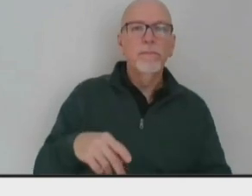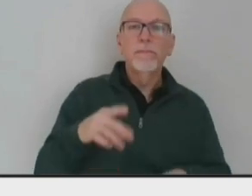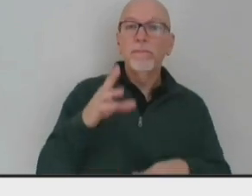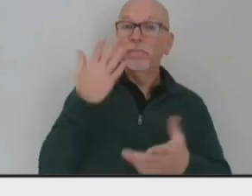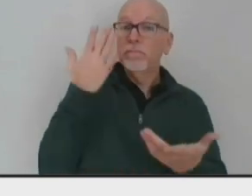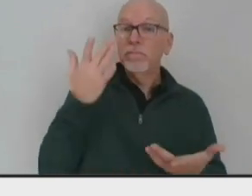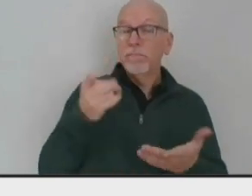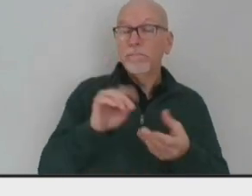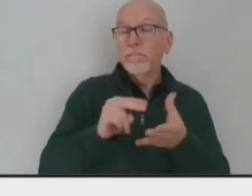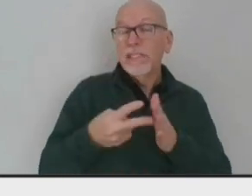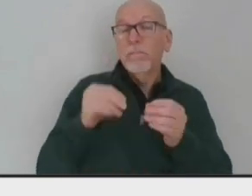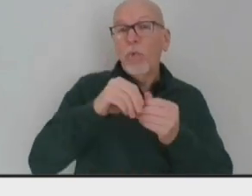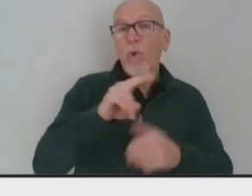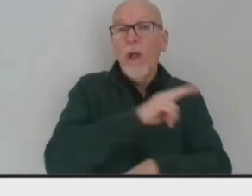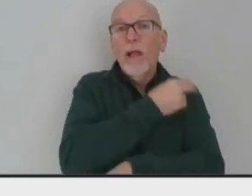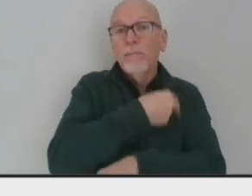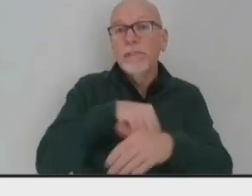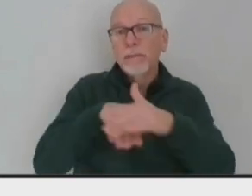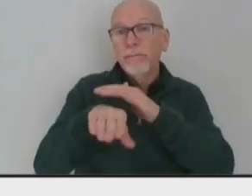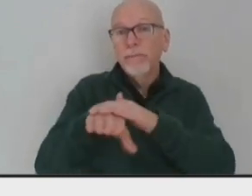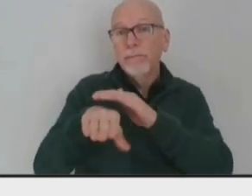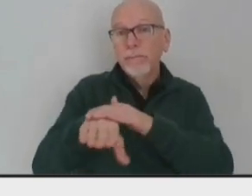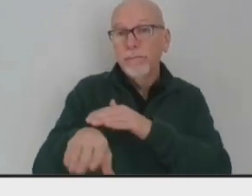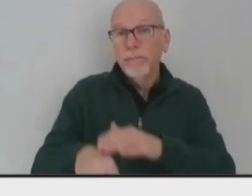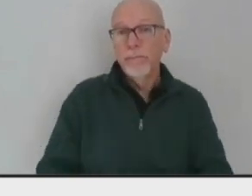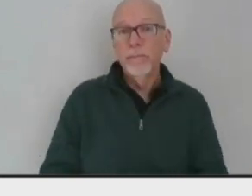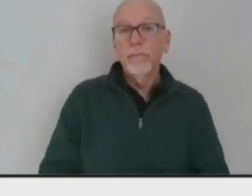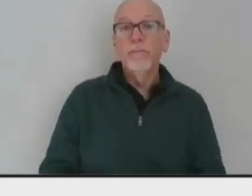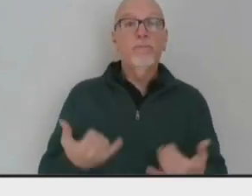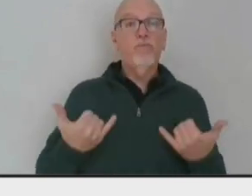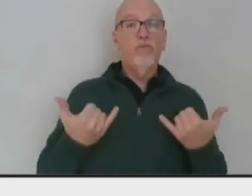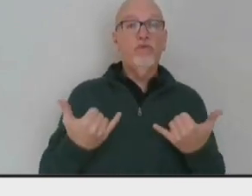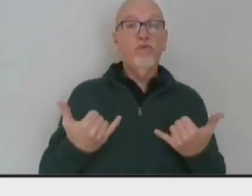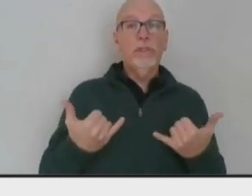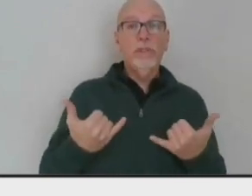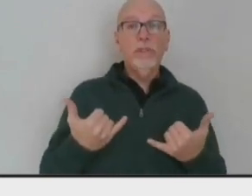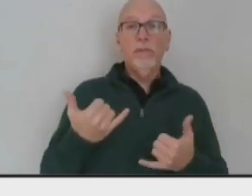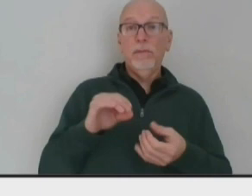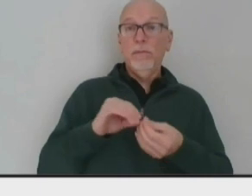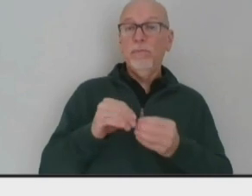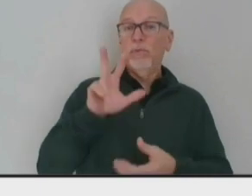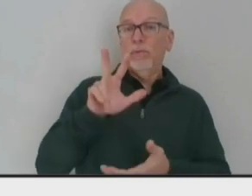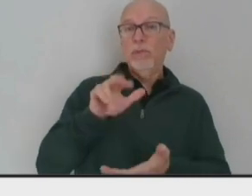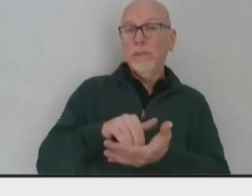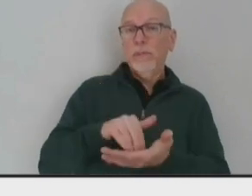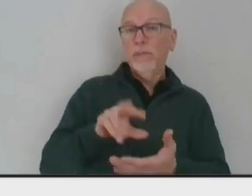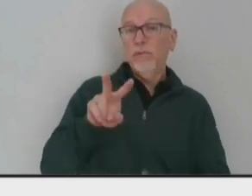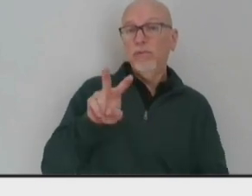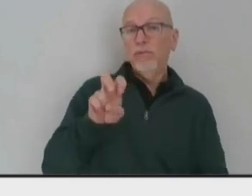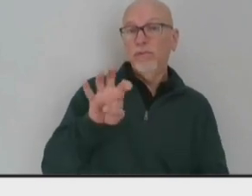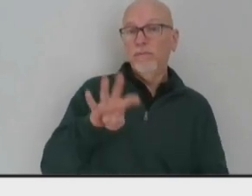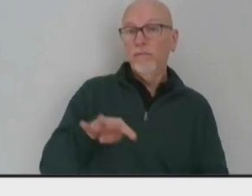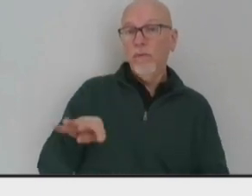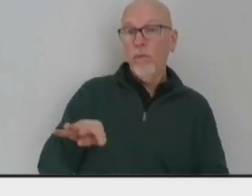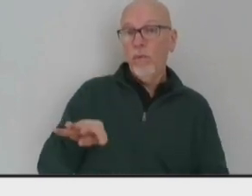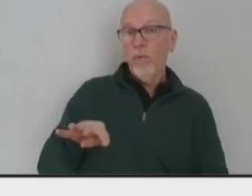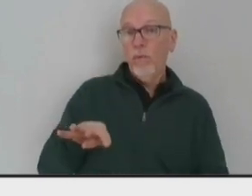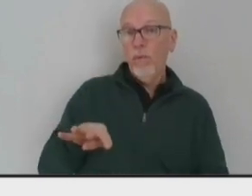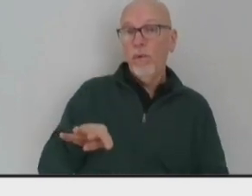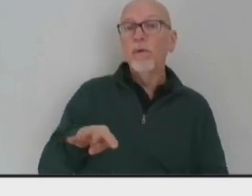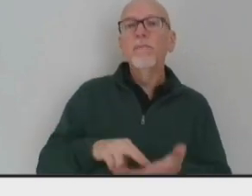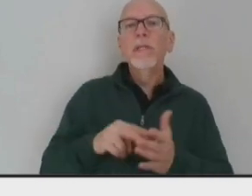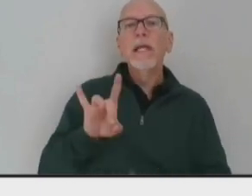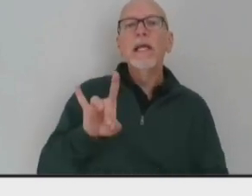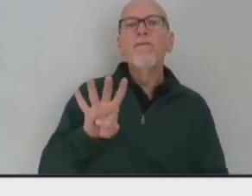in more hospitalizations. Today, that number was 3,244, which is an 84%